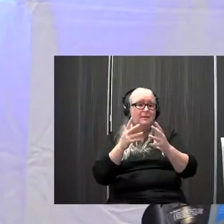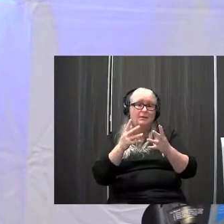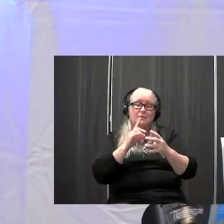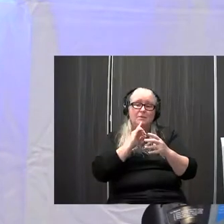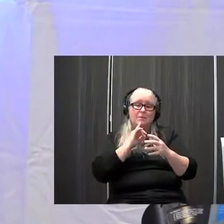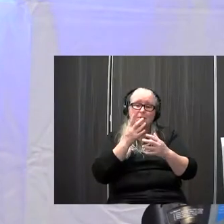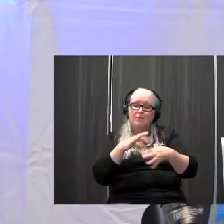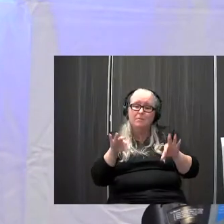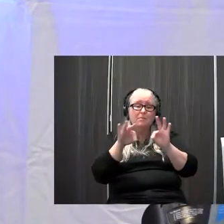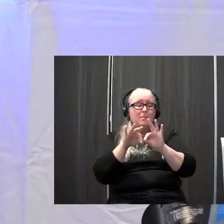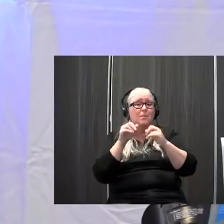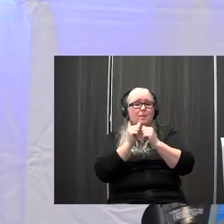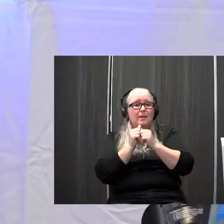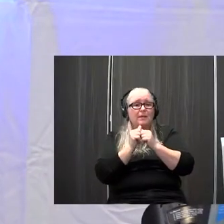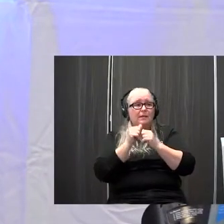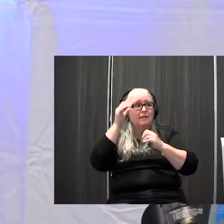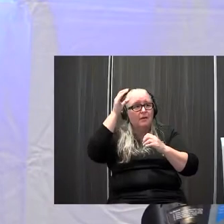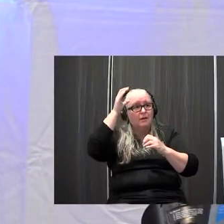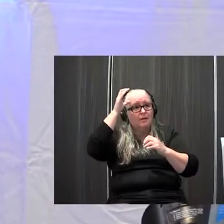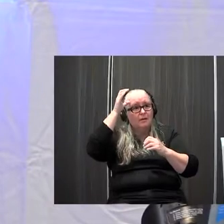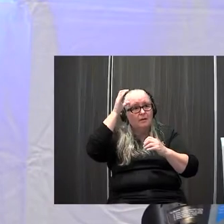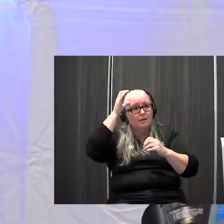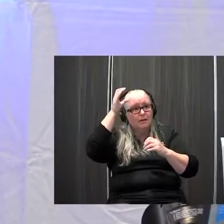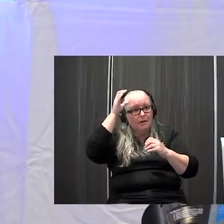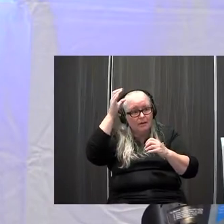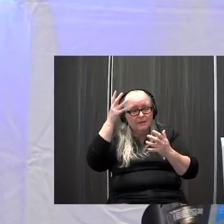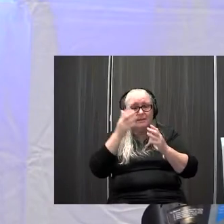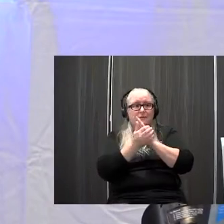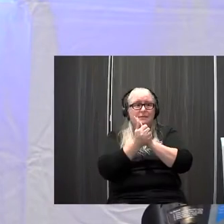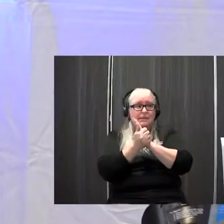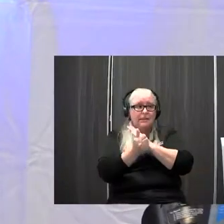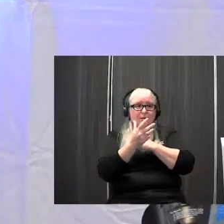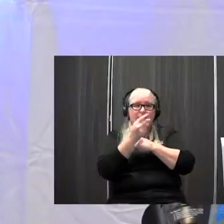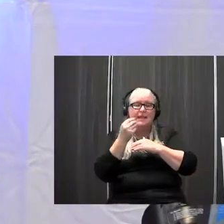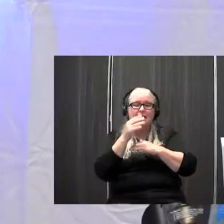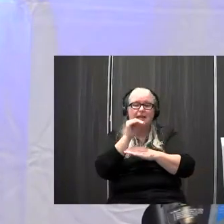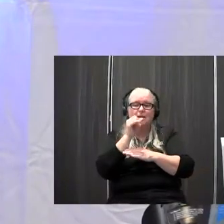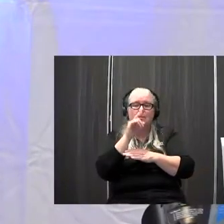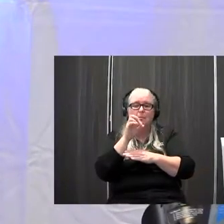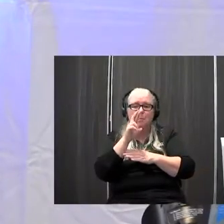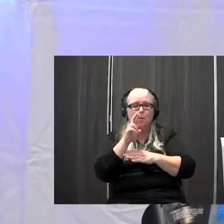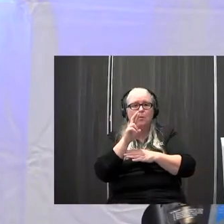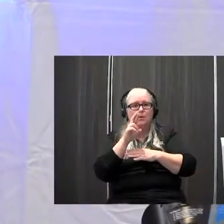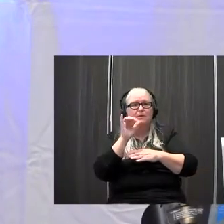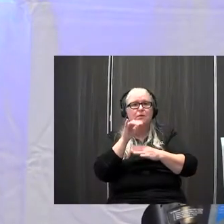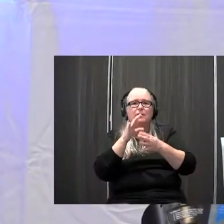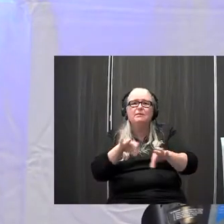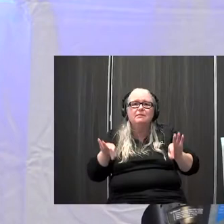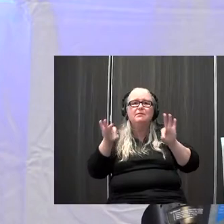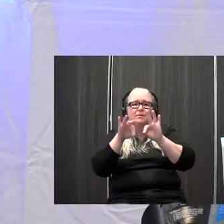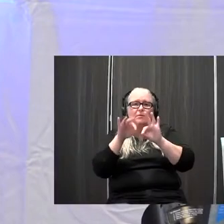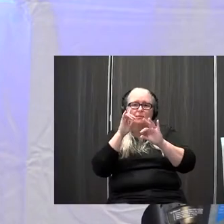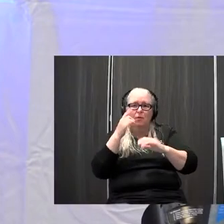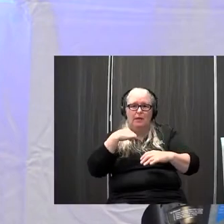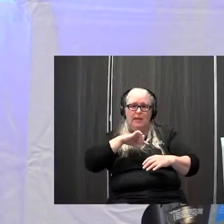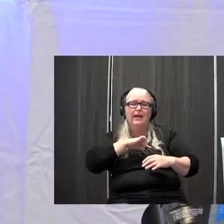and the intellectual development of our children with disabilities and neuromotor conditions so this is just so important for our little